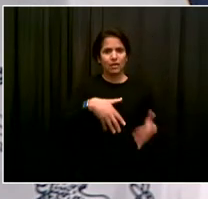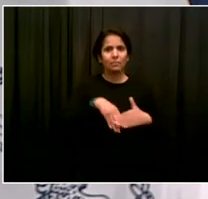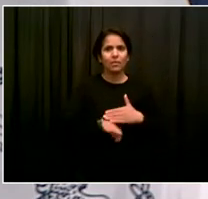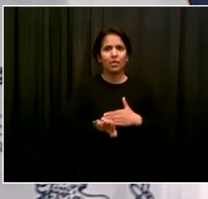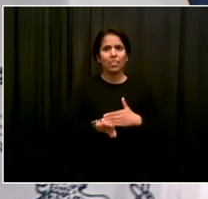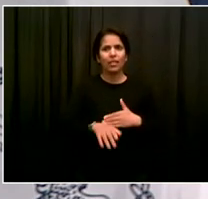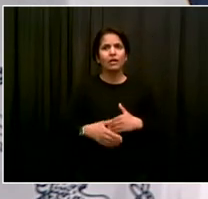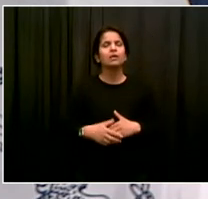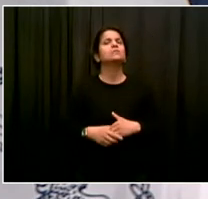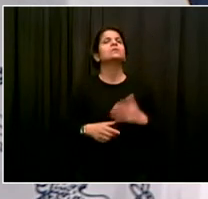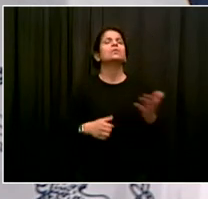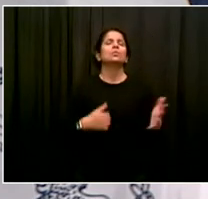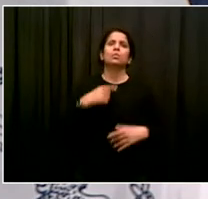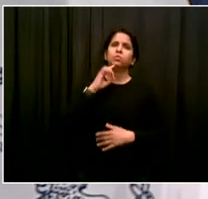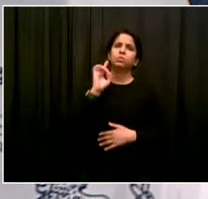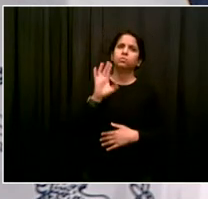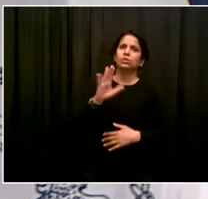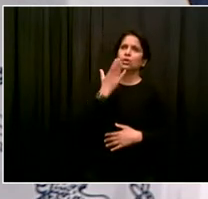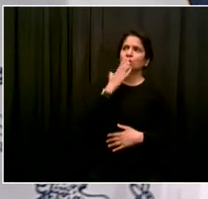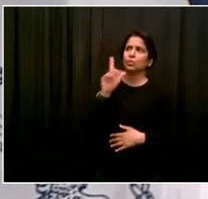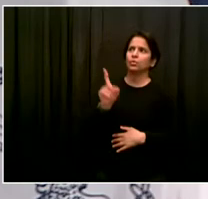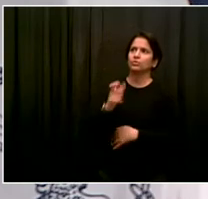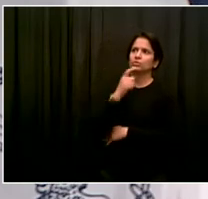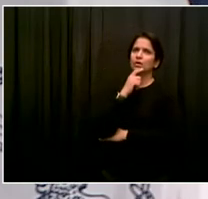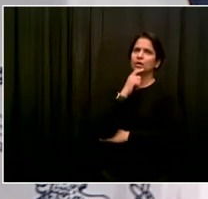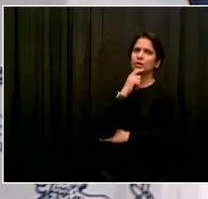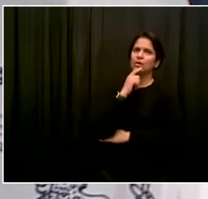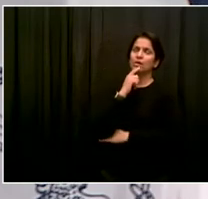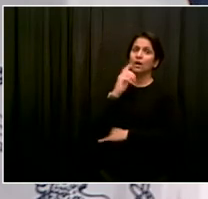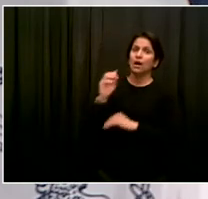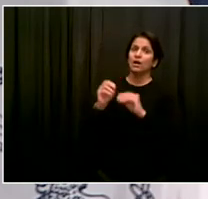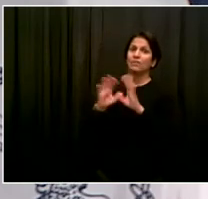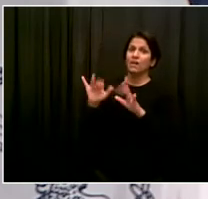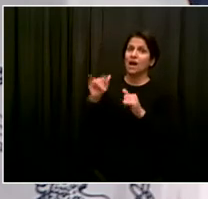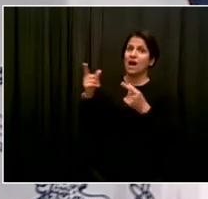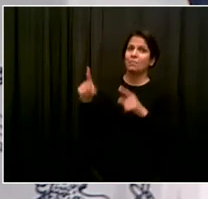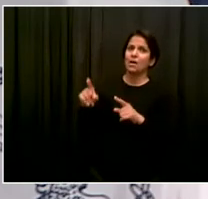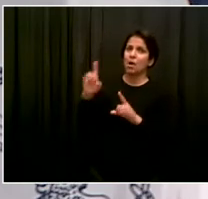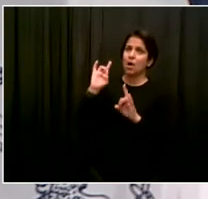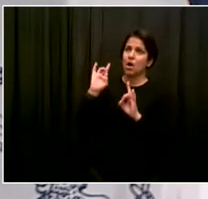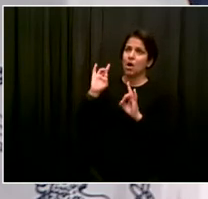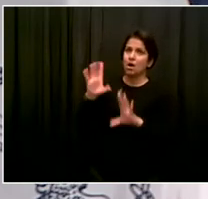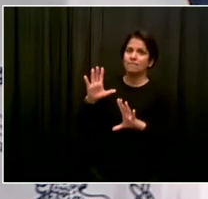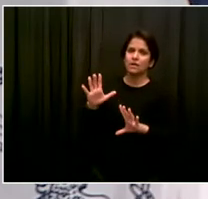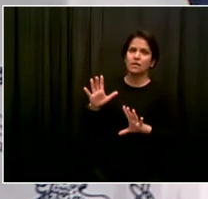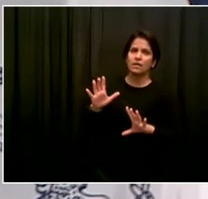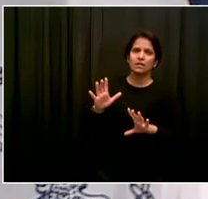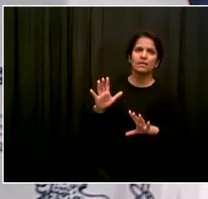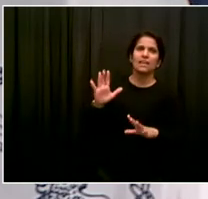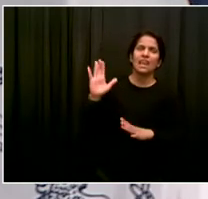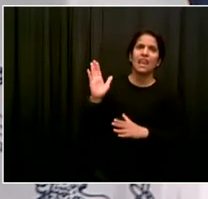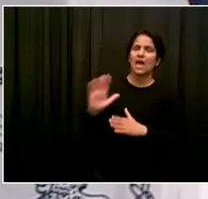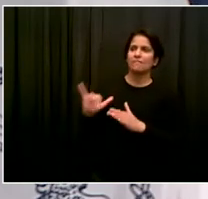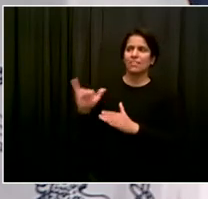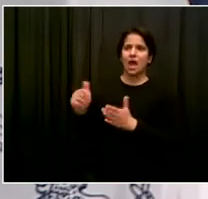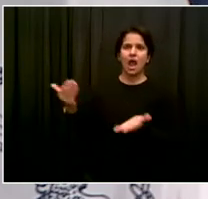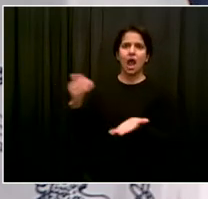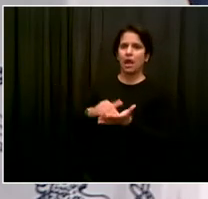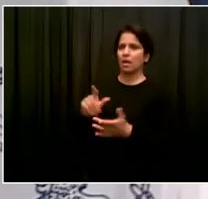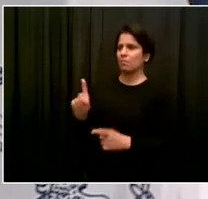And obviously I think that that was inhumane and we don't want to see that ever happen again. I will check on whether the patrol guide